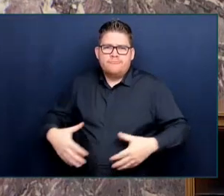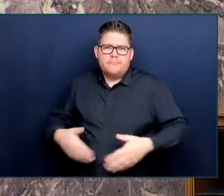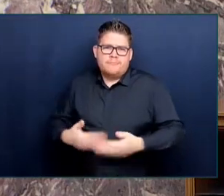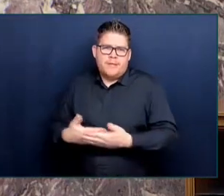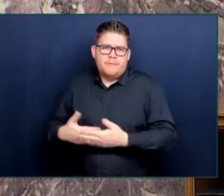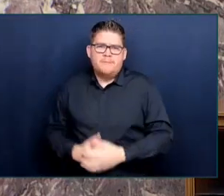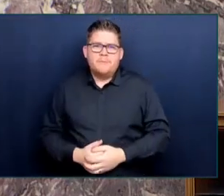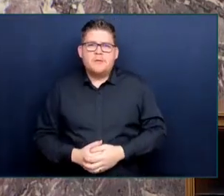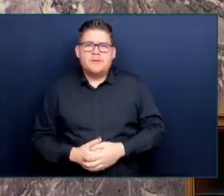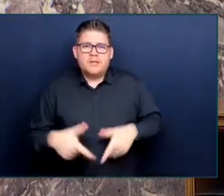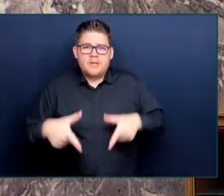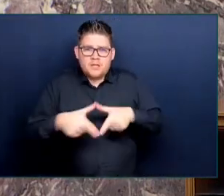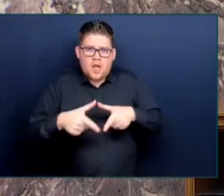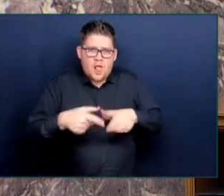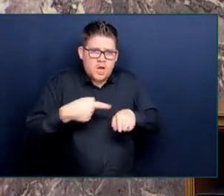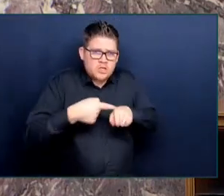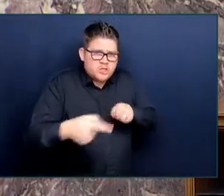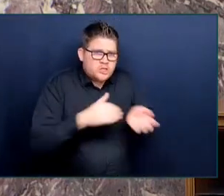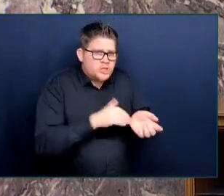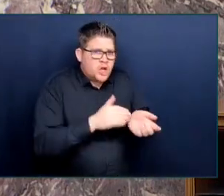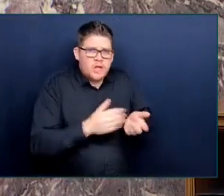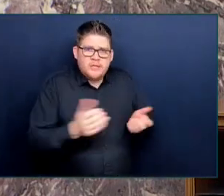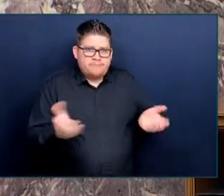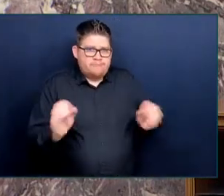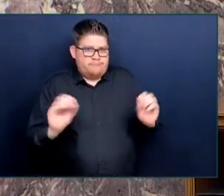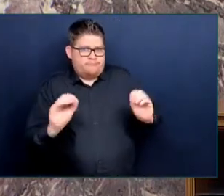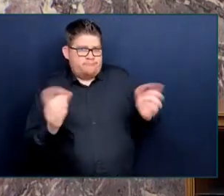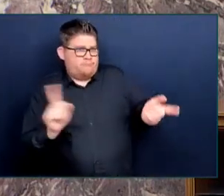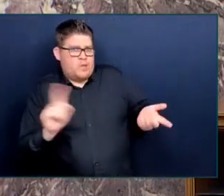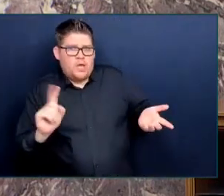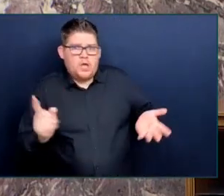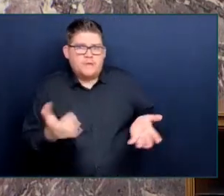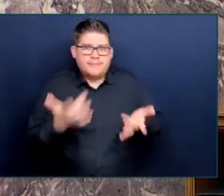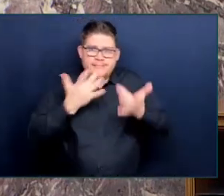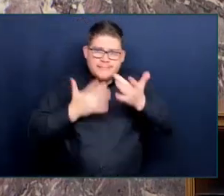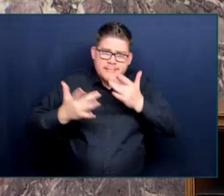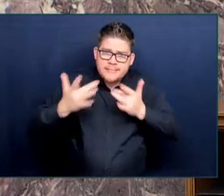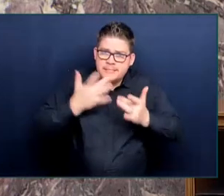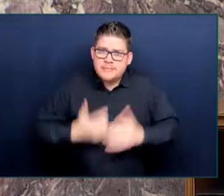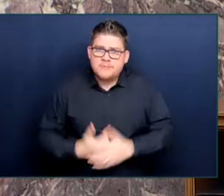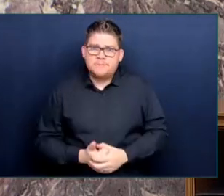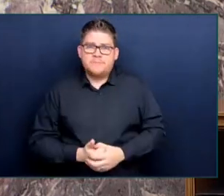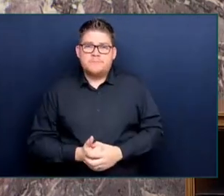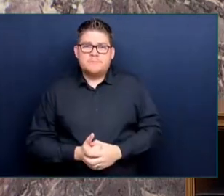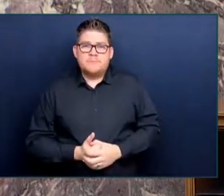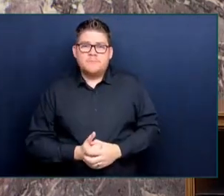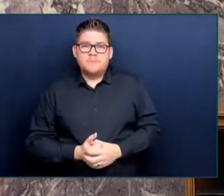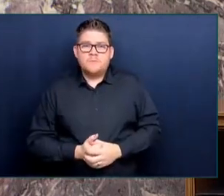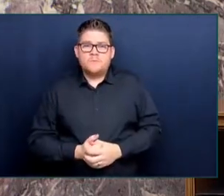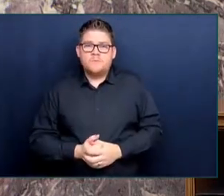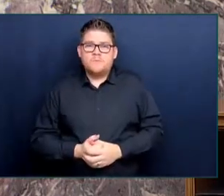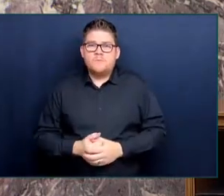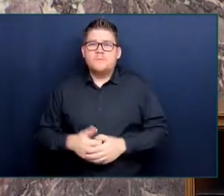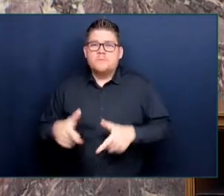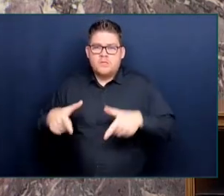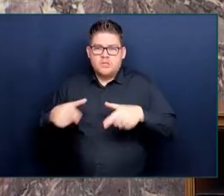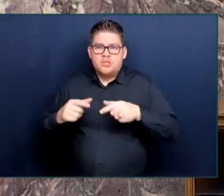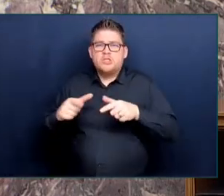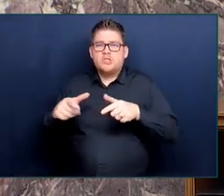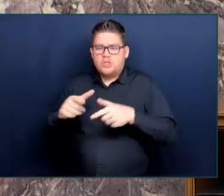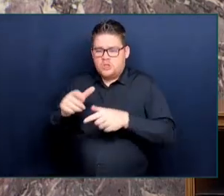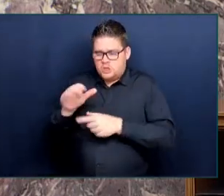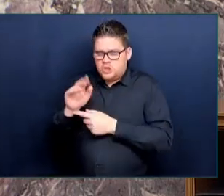of any province in Canada. Cervical cancer screening turnaround times have increased to 18